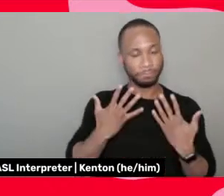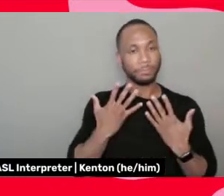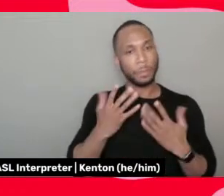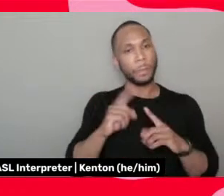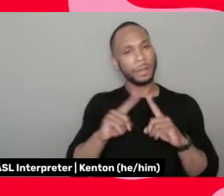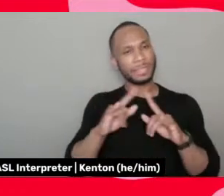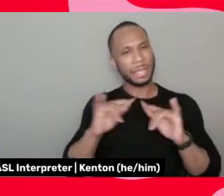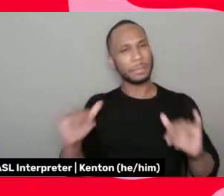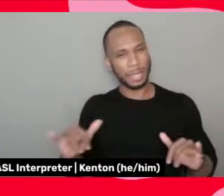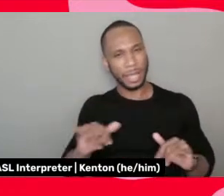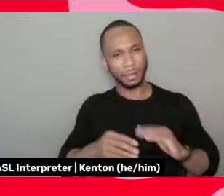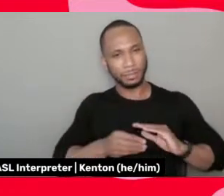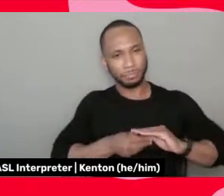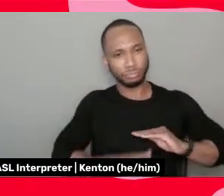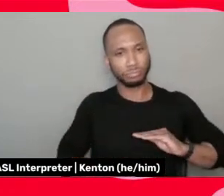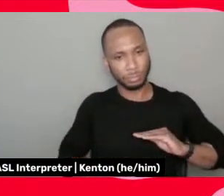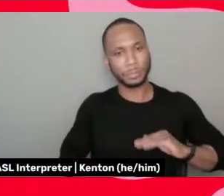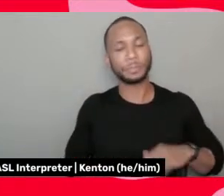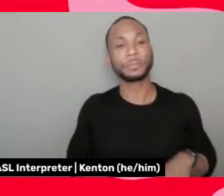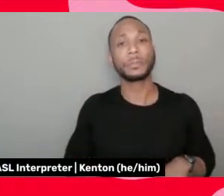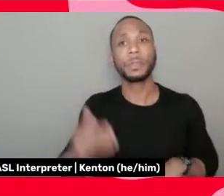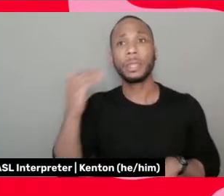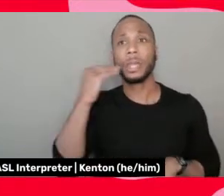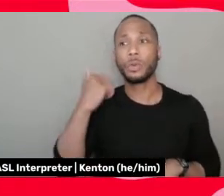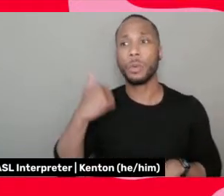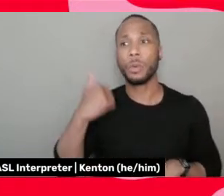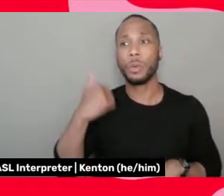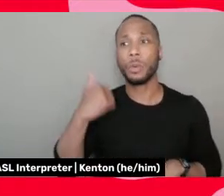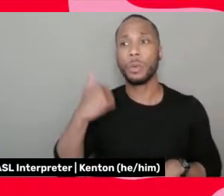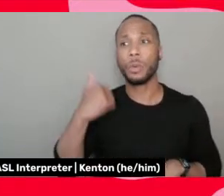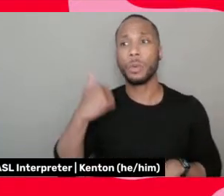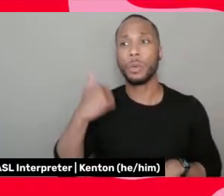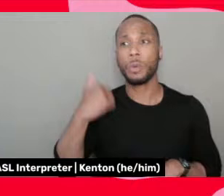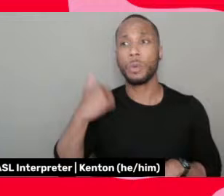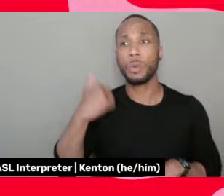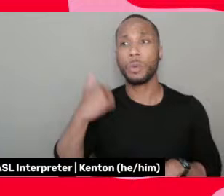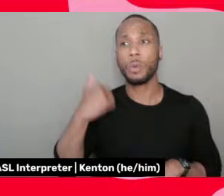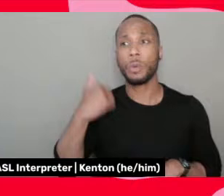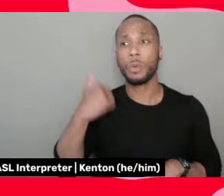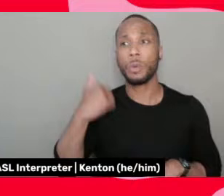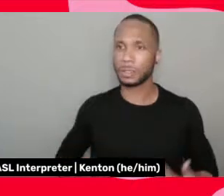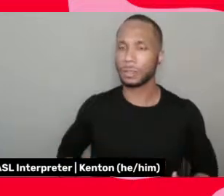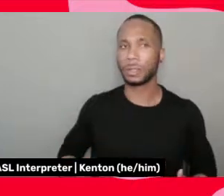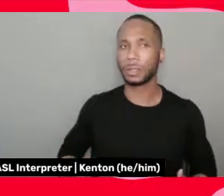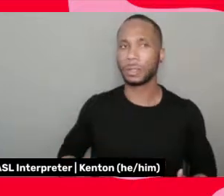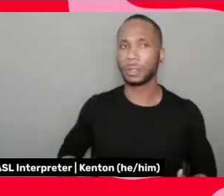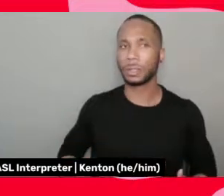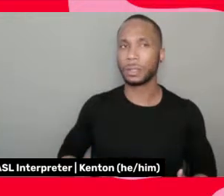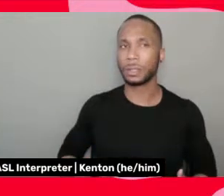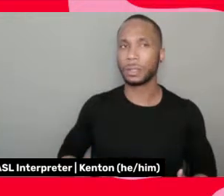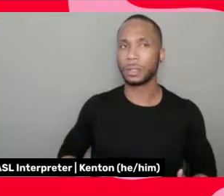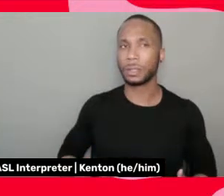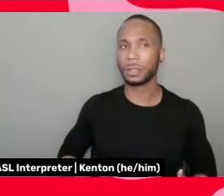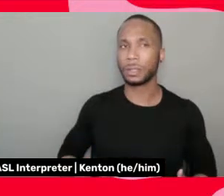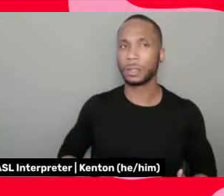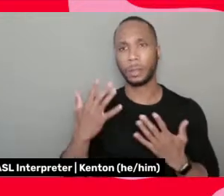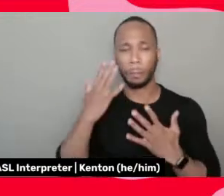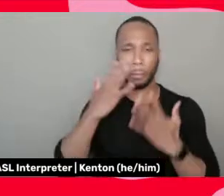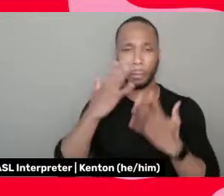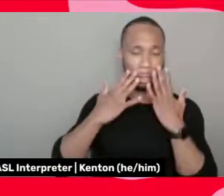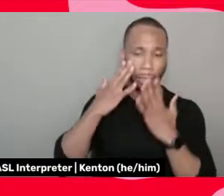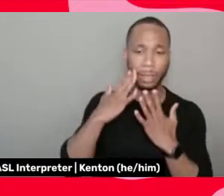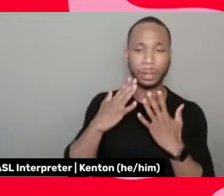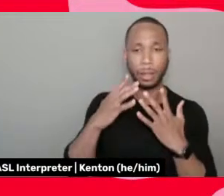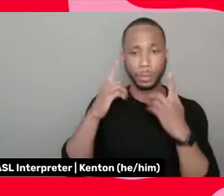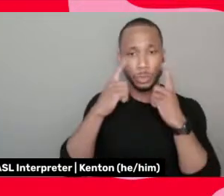And I know that as I walked out, I was feeling physically, emotionally humiliated, and I was crying